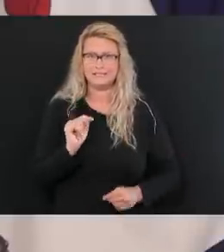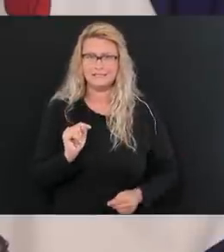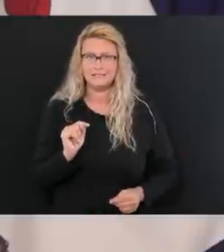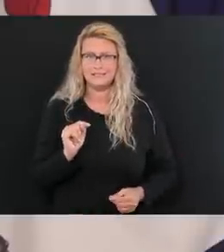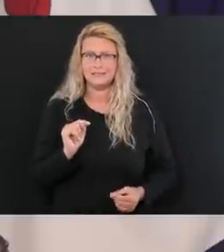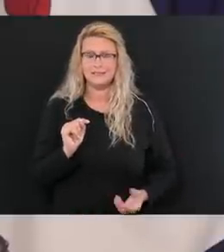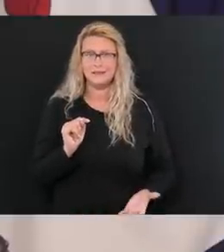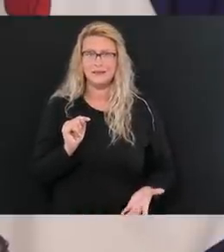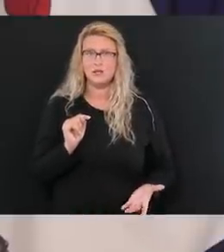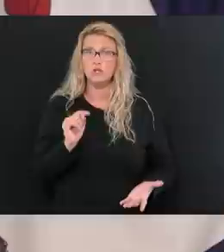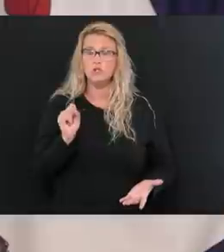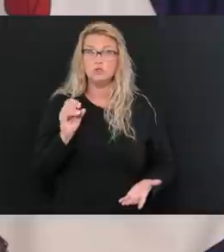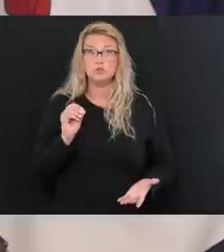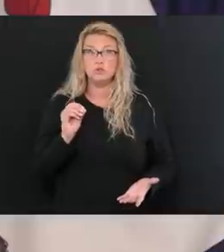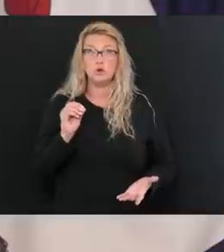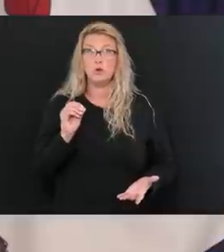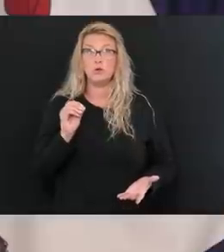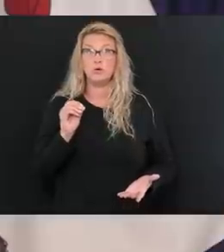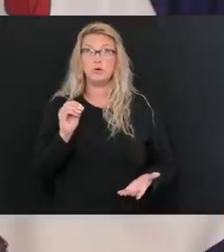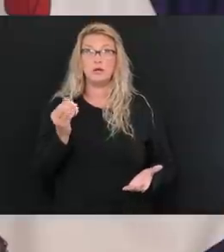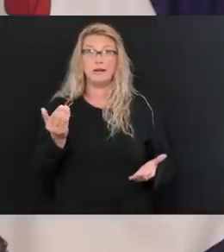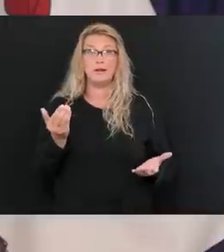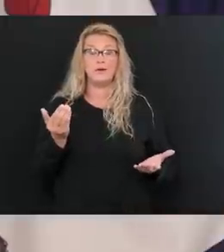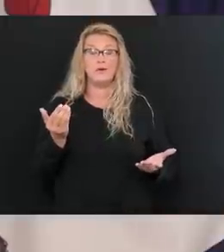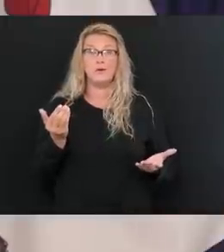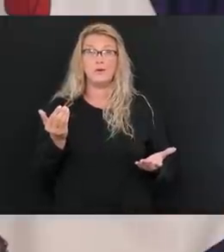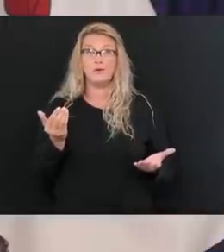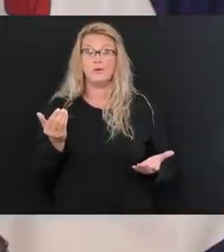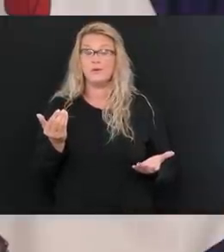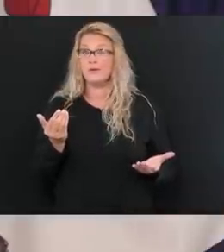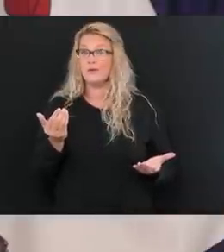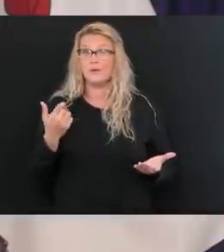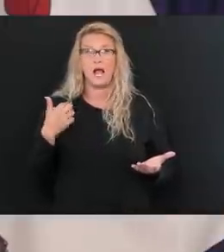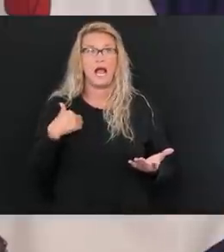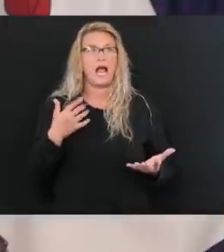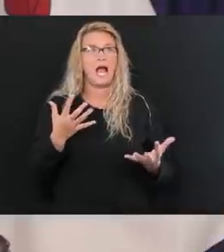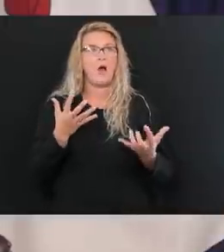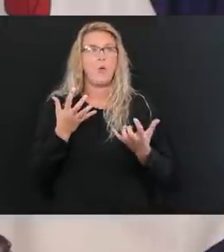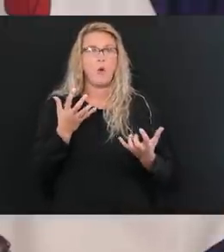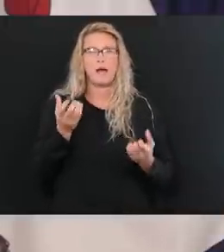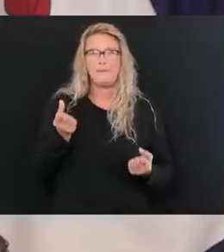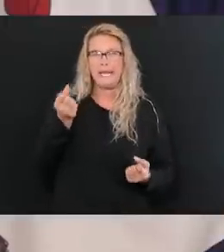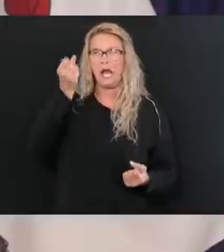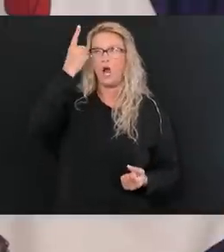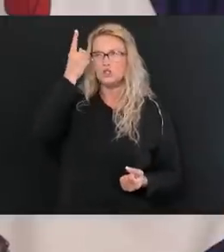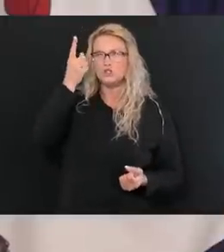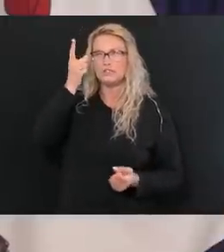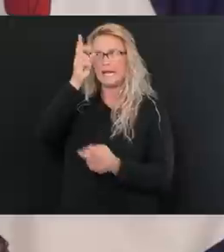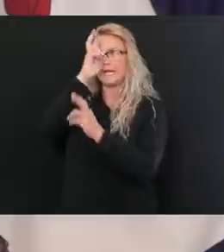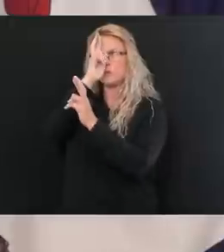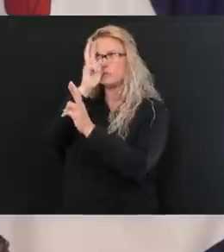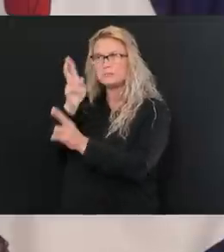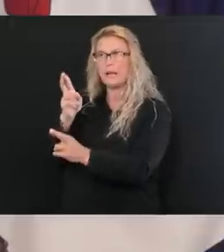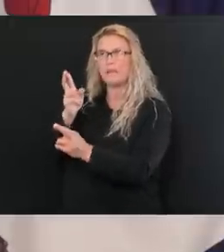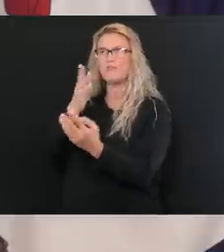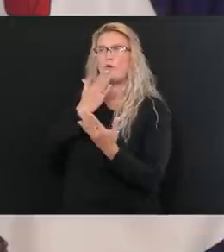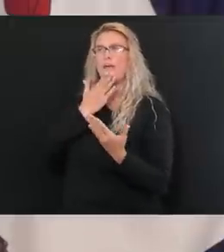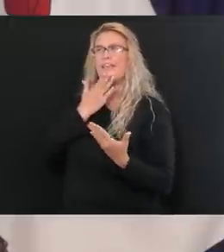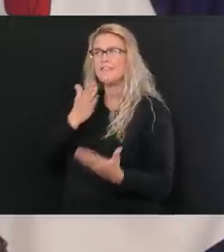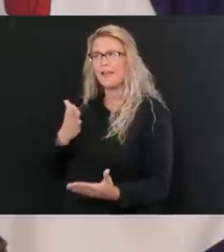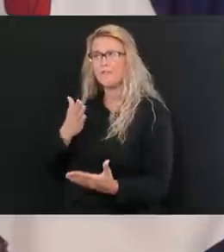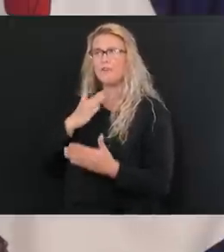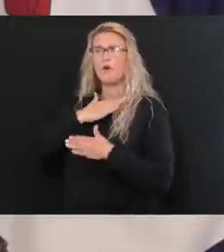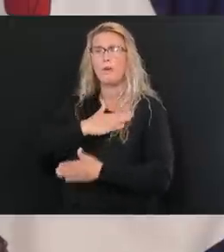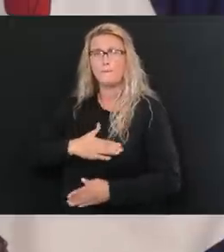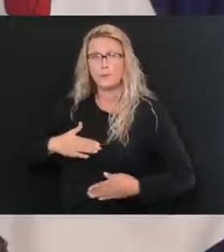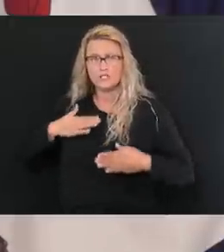with me. So, so at the end of the day, you know, I want to be understanding. I want to be respectful and I want to be thankful and appreciative